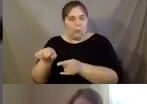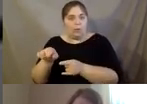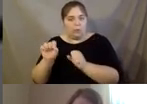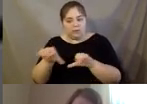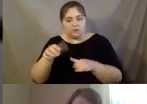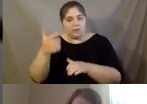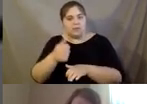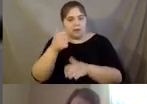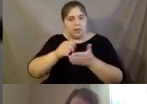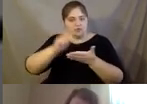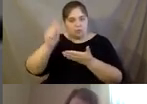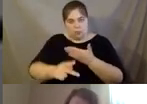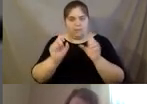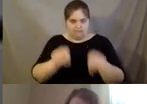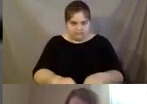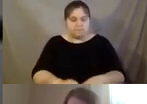scholarship program through that.